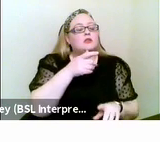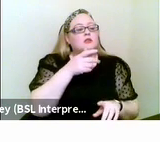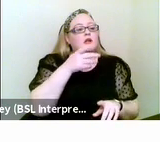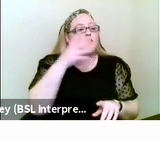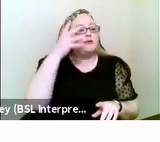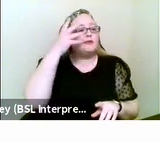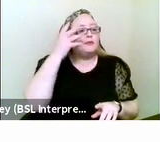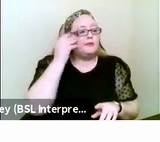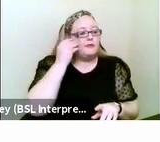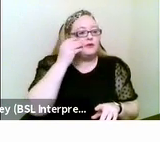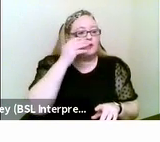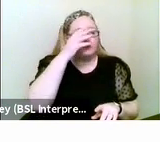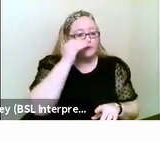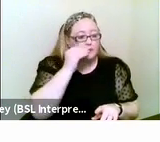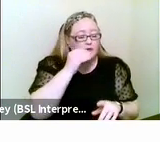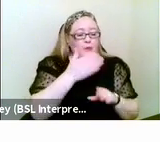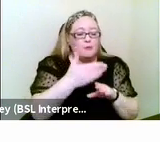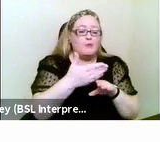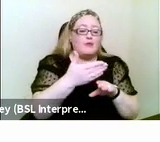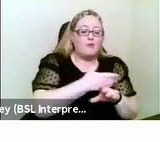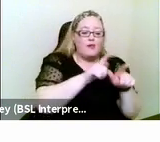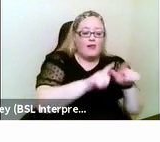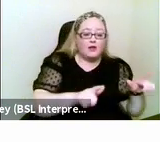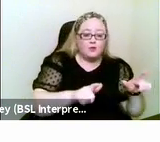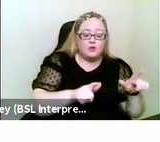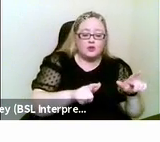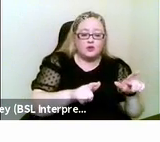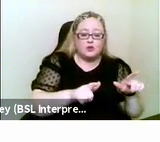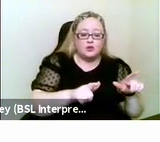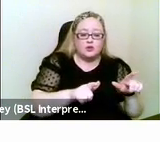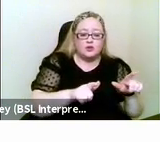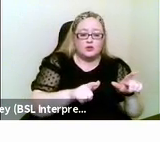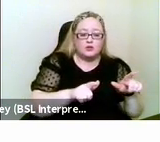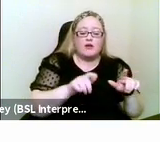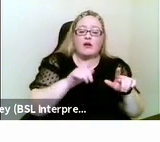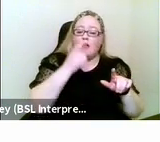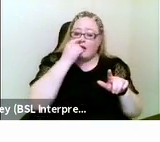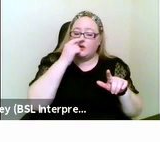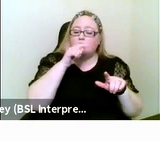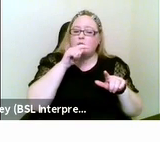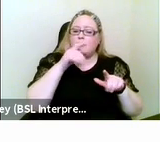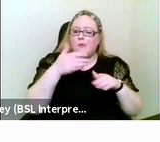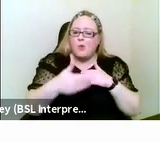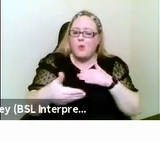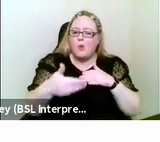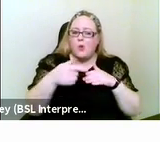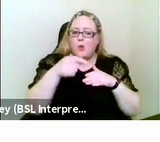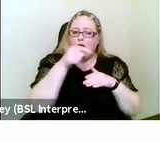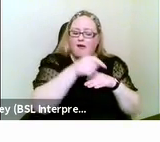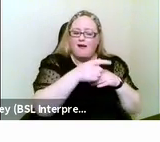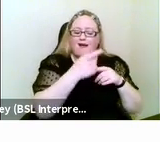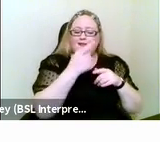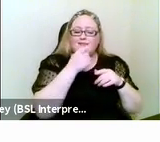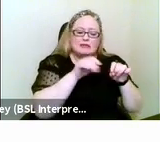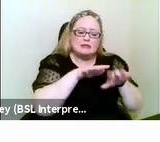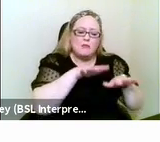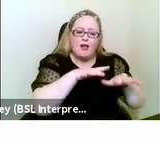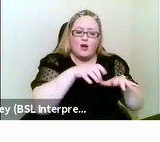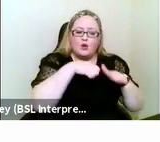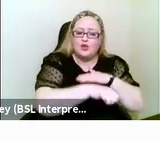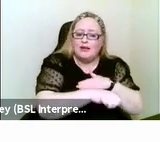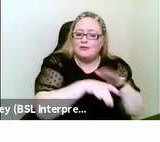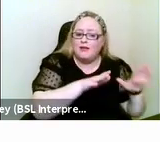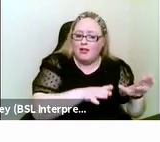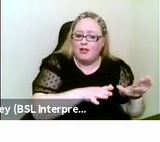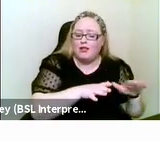more likely to function like somebody with congenital impairment. For someone, for example, with